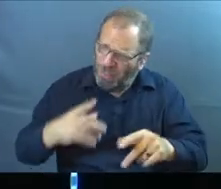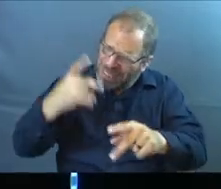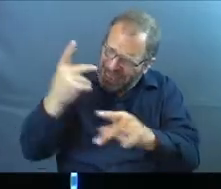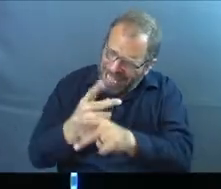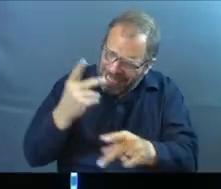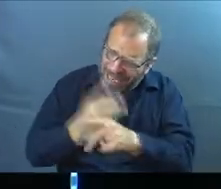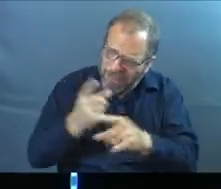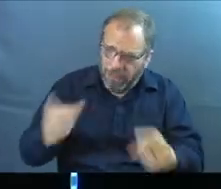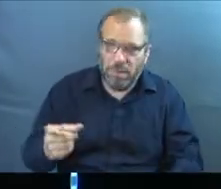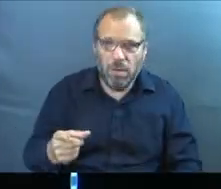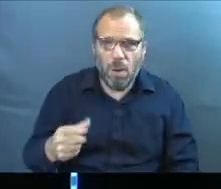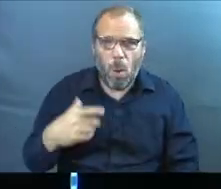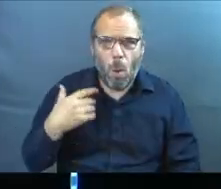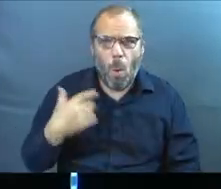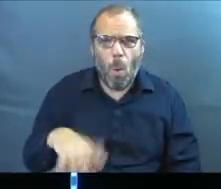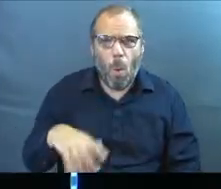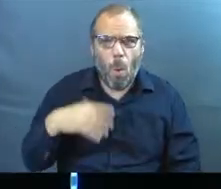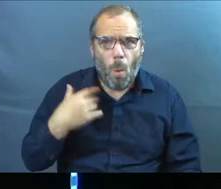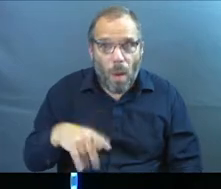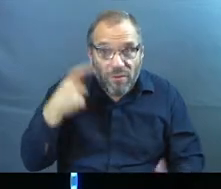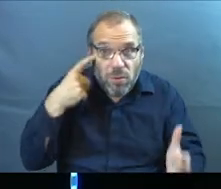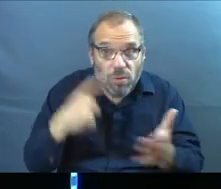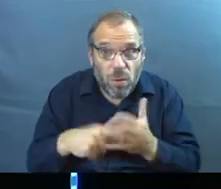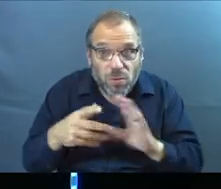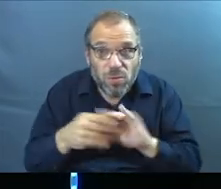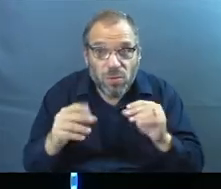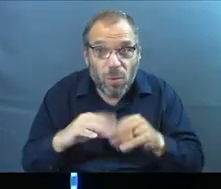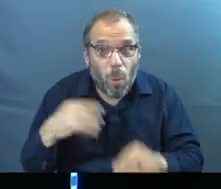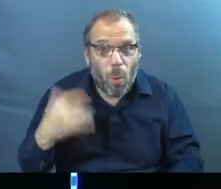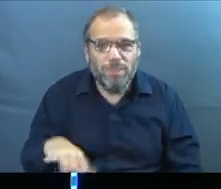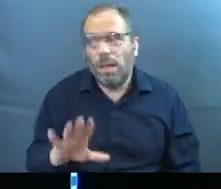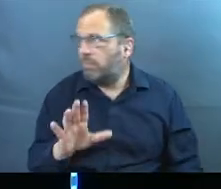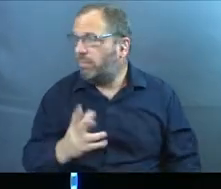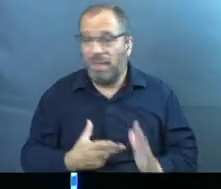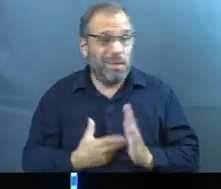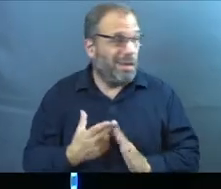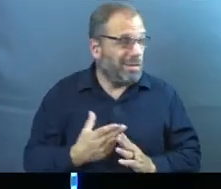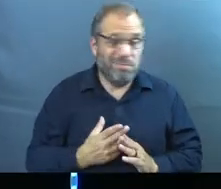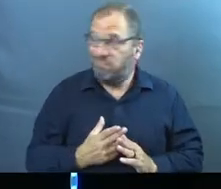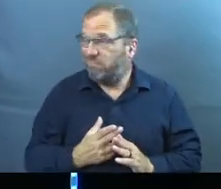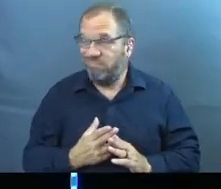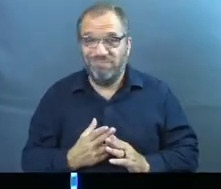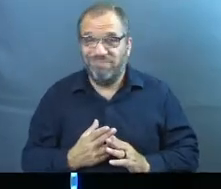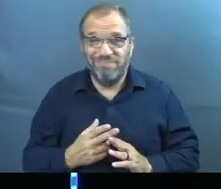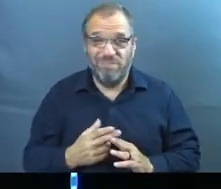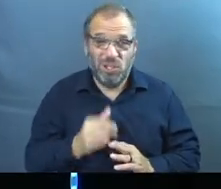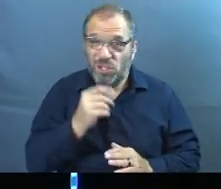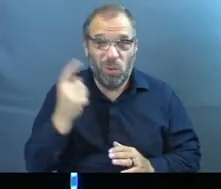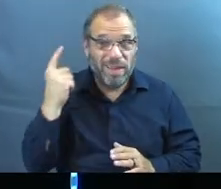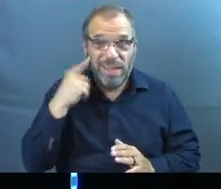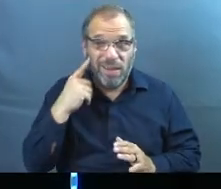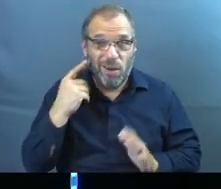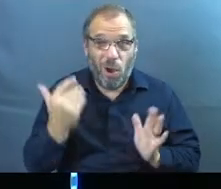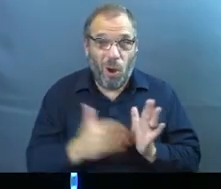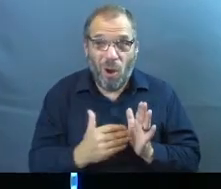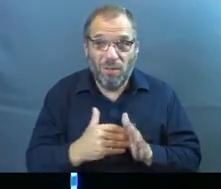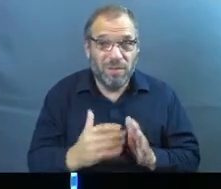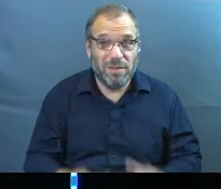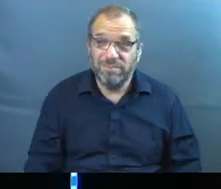that? Isn't that such a beautiful thing? Isn't that, if we're being honest, oftentimes really unheard of? To go,